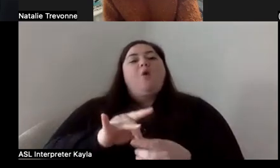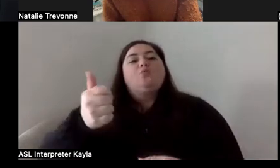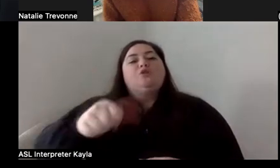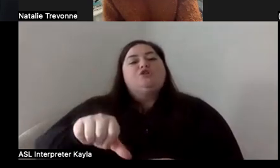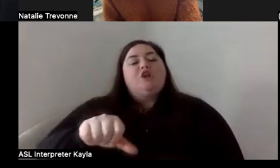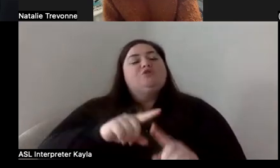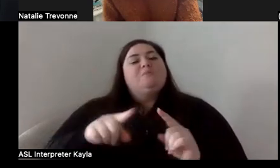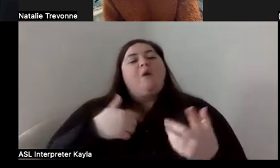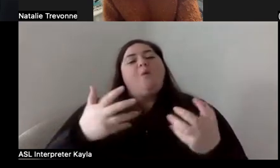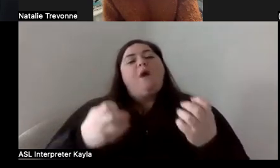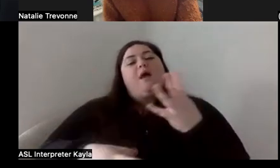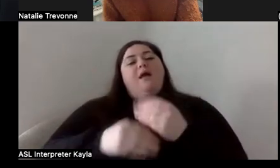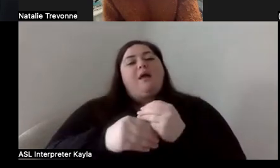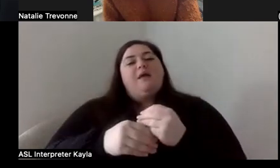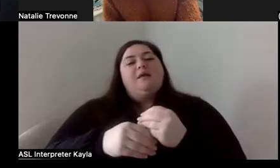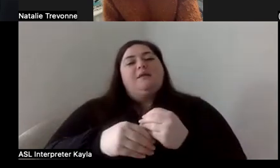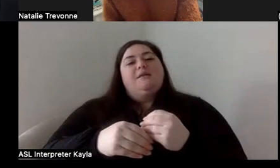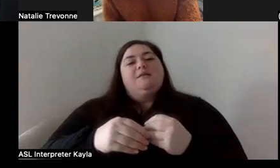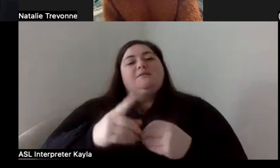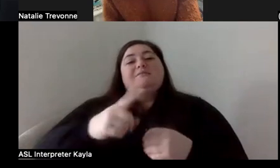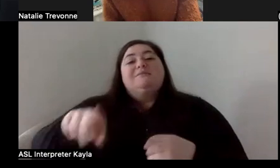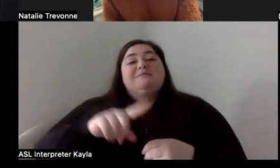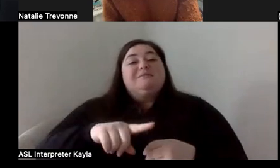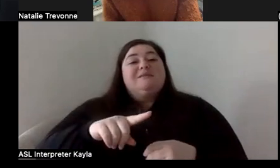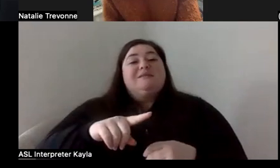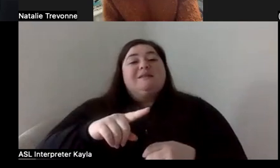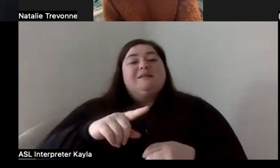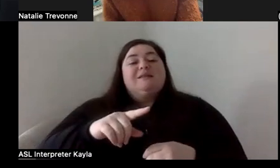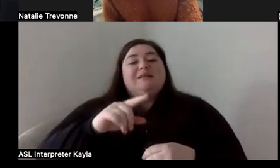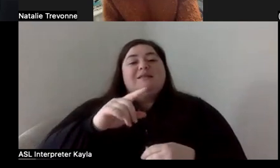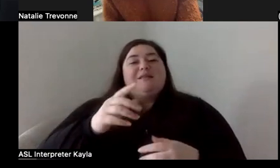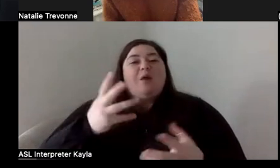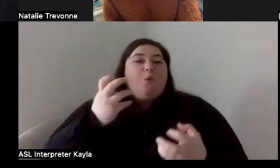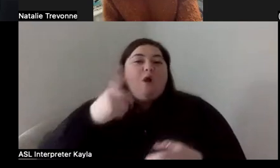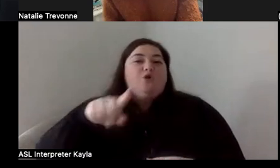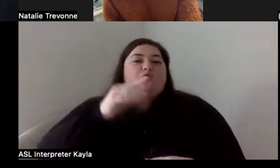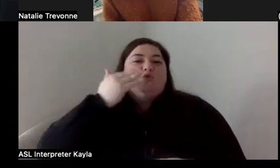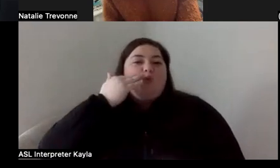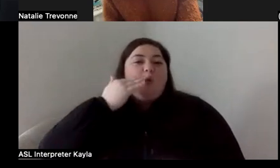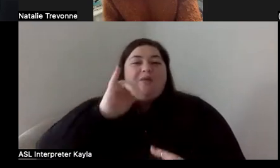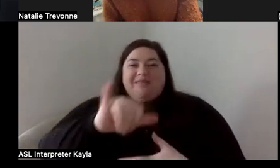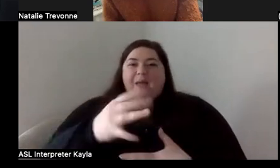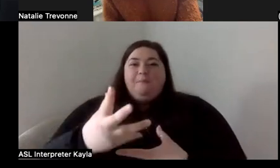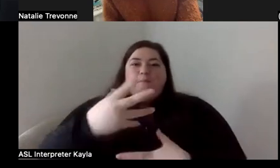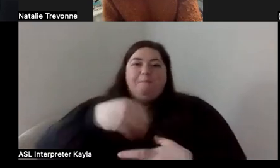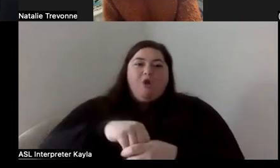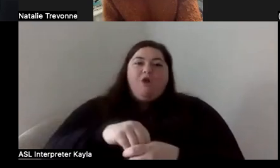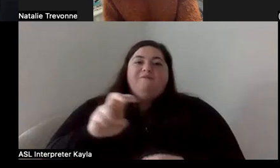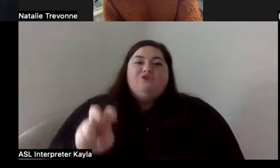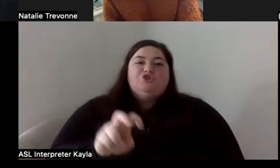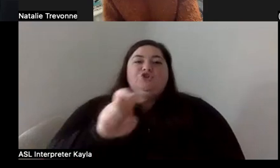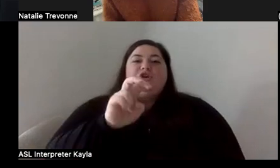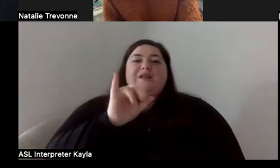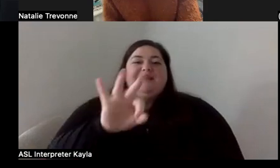say that anybody who's listening, you know, it is going to be a part of the journey of you as somebody in the